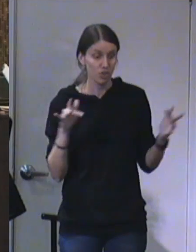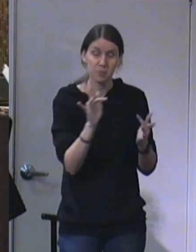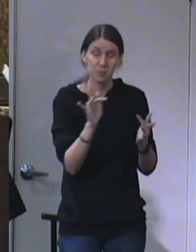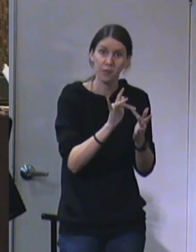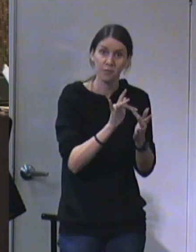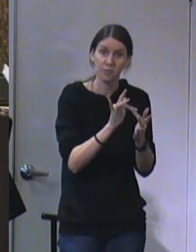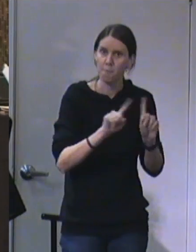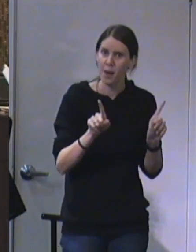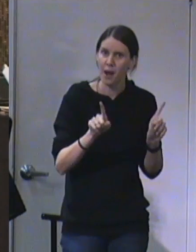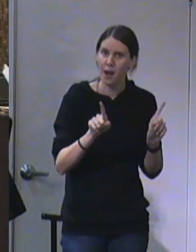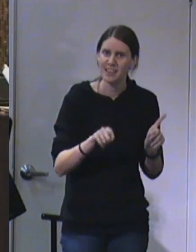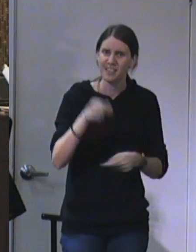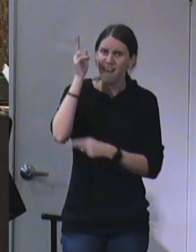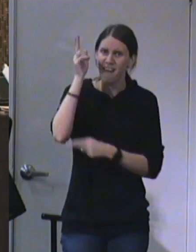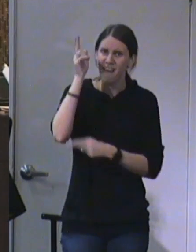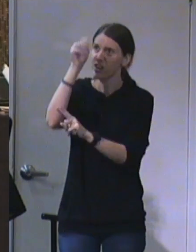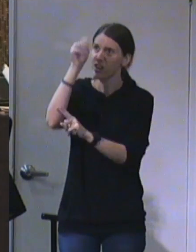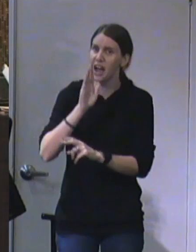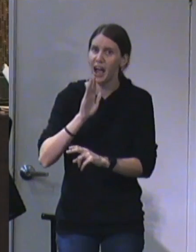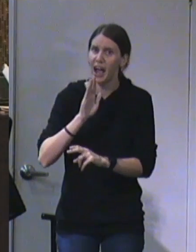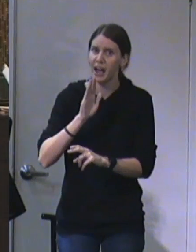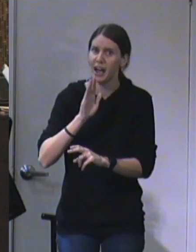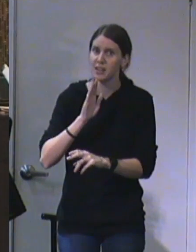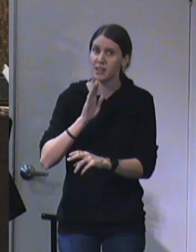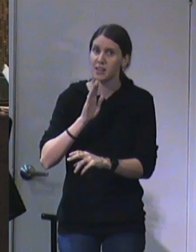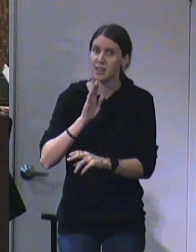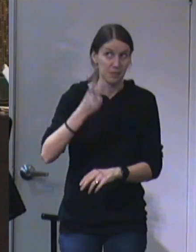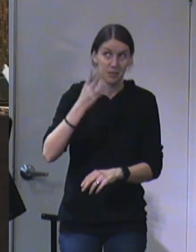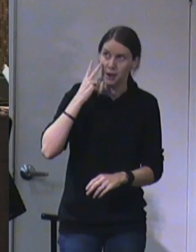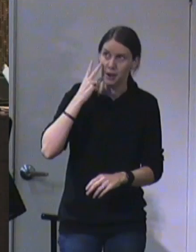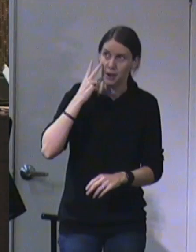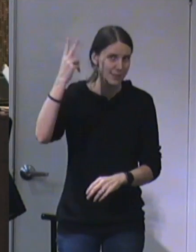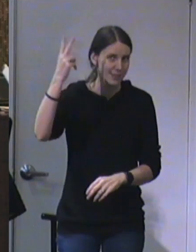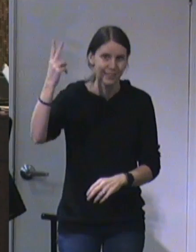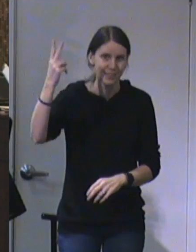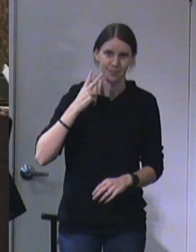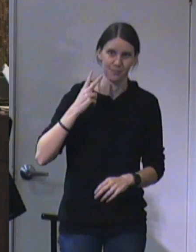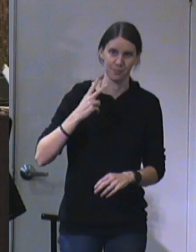And yet, they still do not look God in the eyes, so to speak.